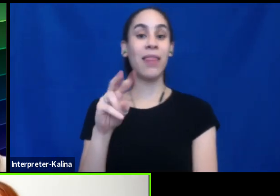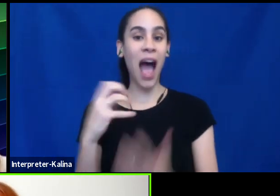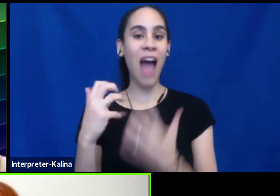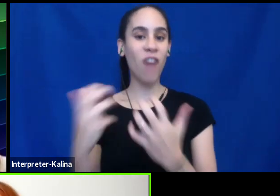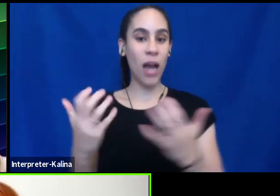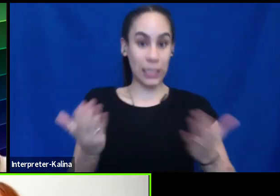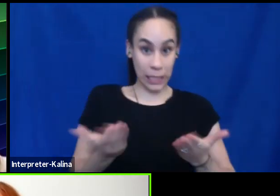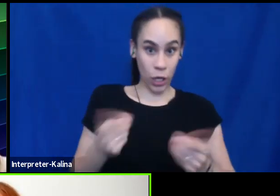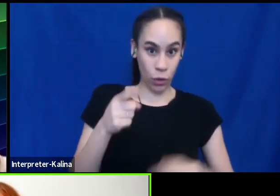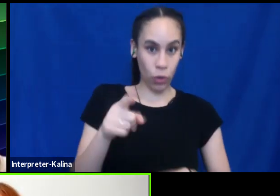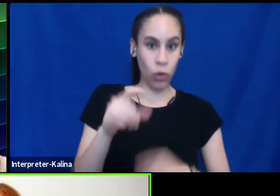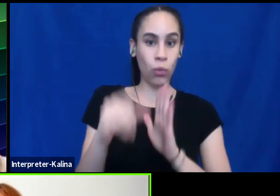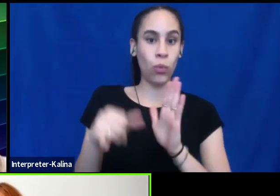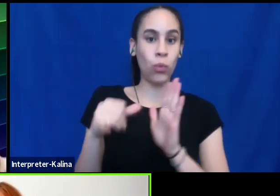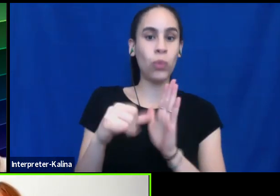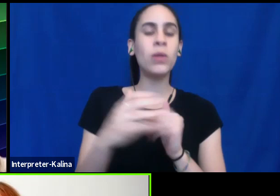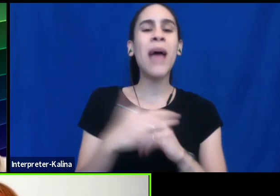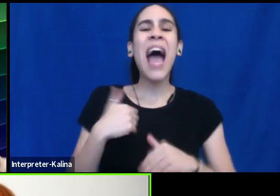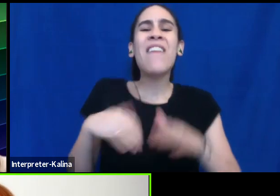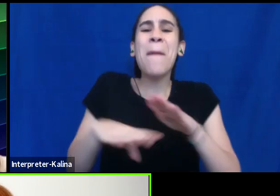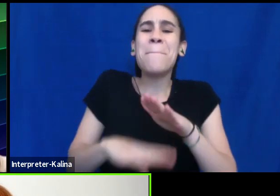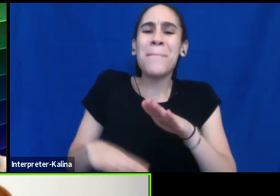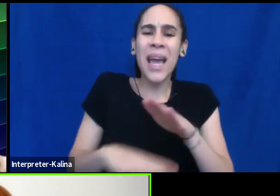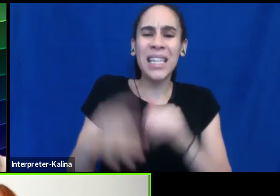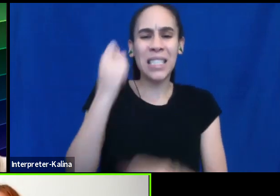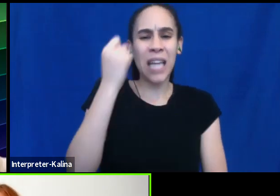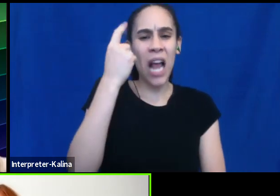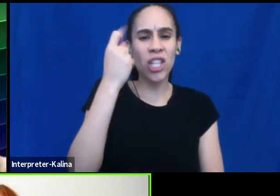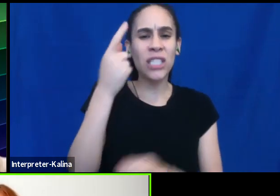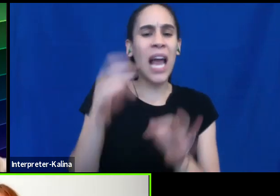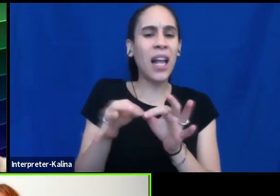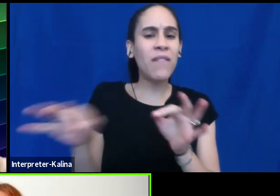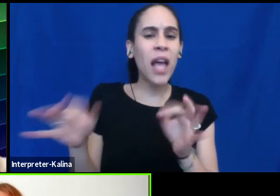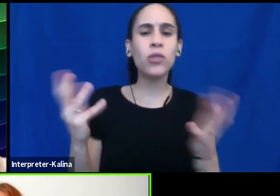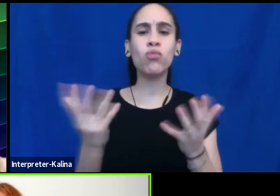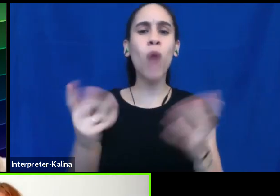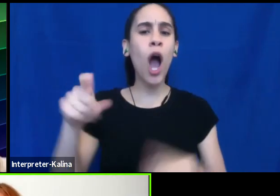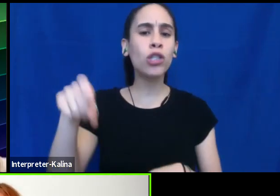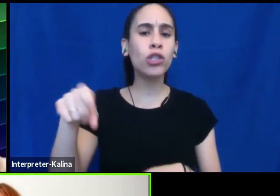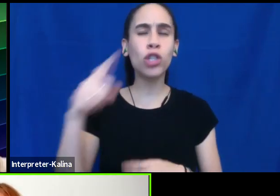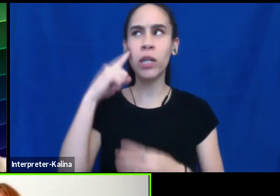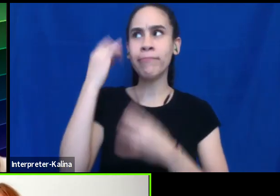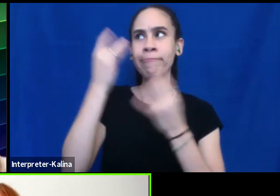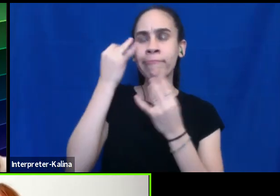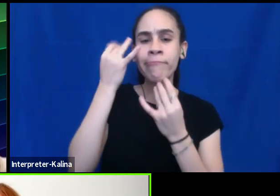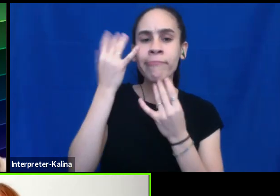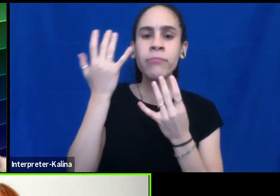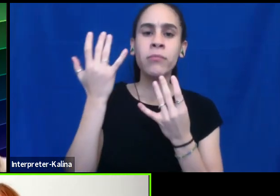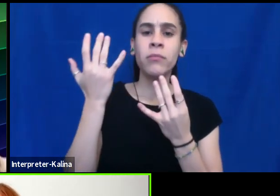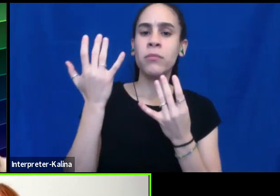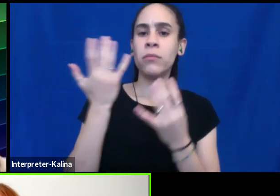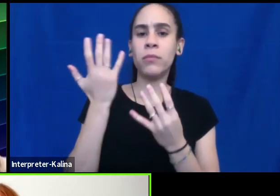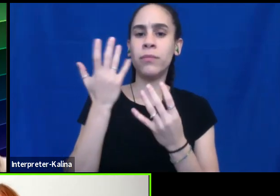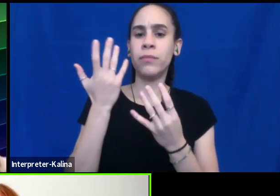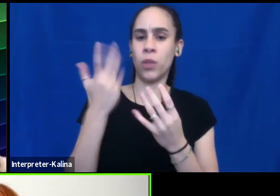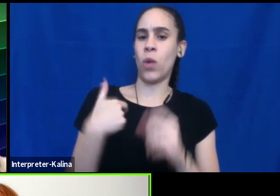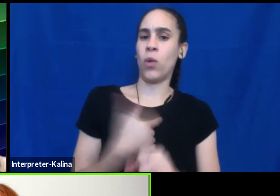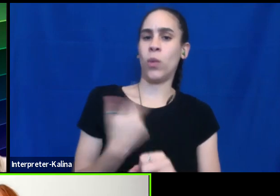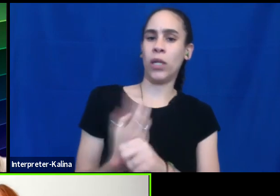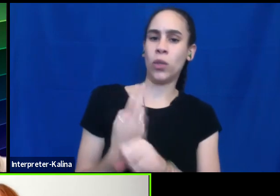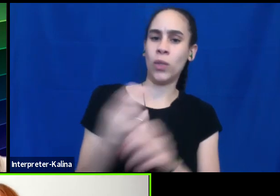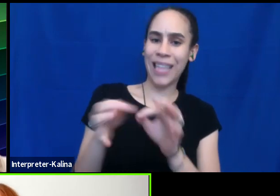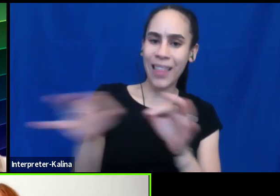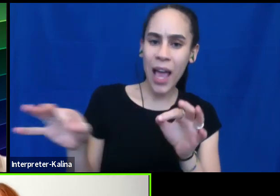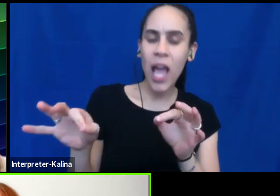kind of basic understanding of language, I think, but let's, let's, what should we be thinking about when we're, we're thinking about language in the LGBTQ